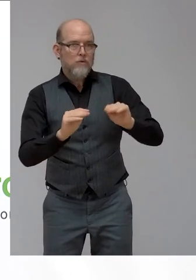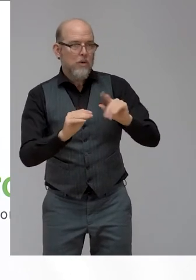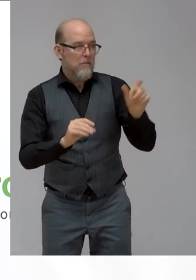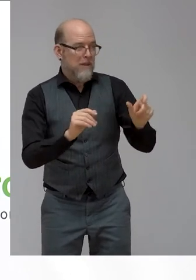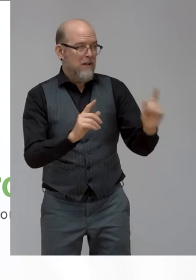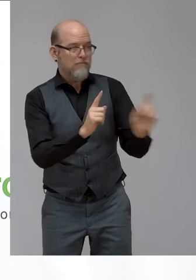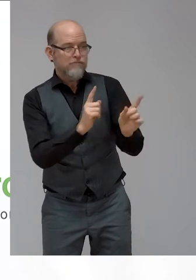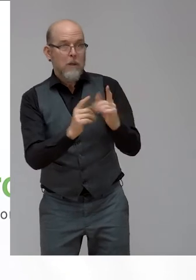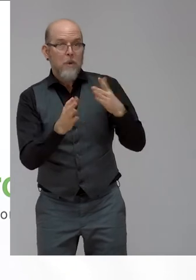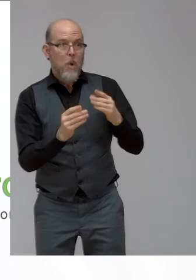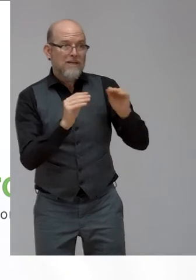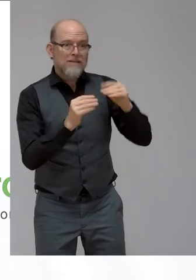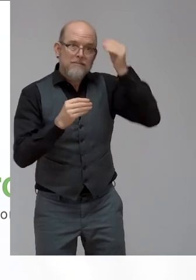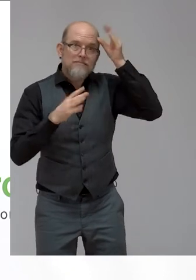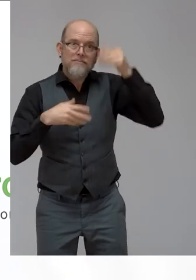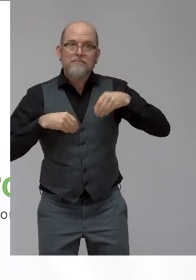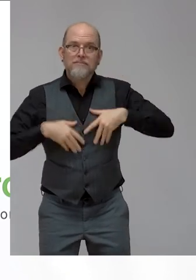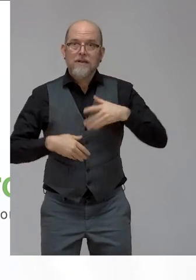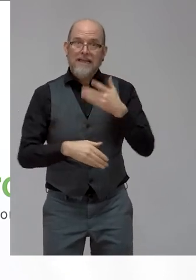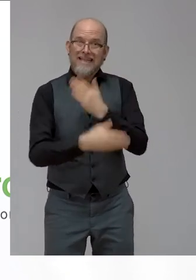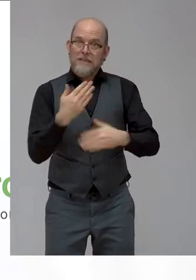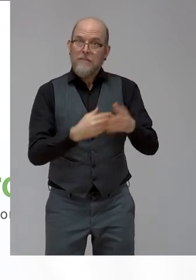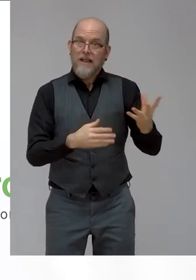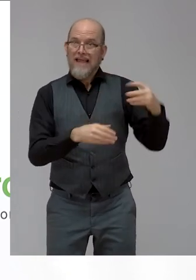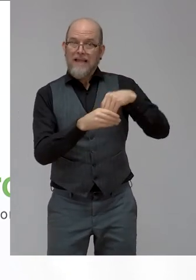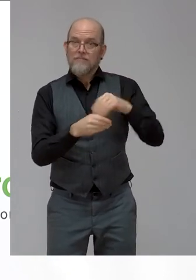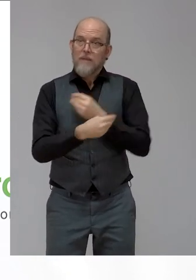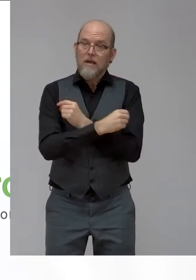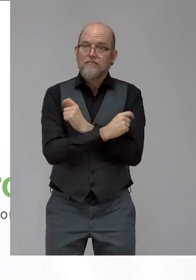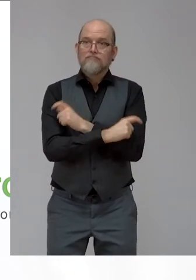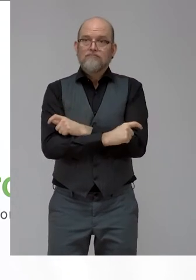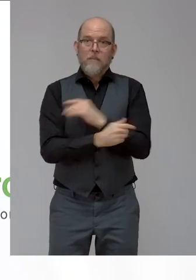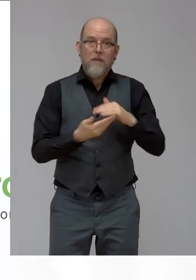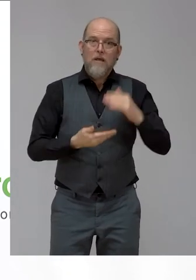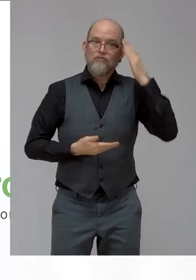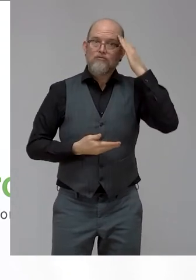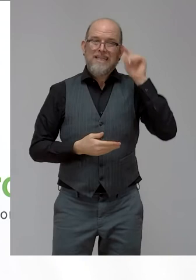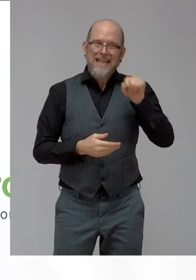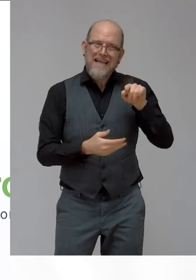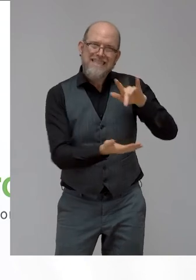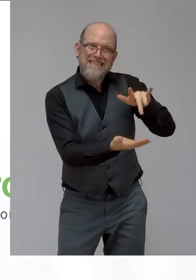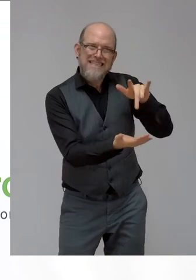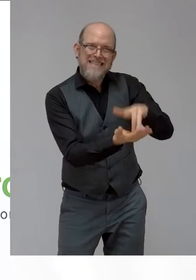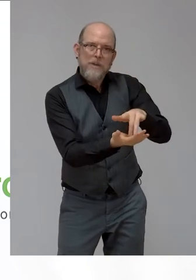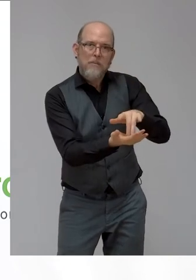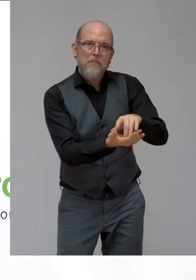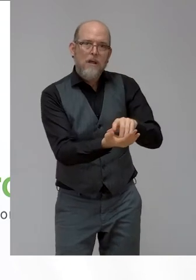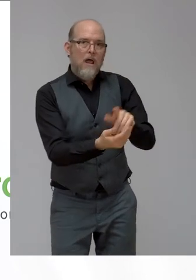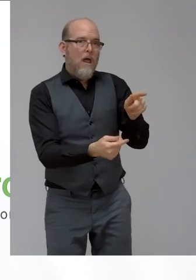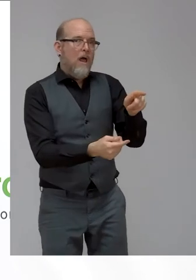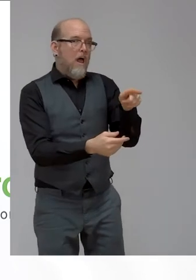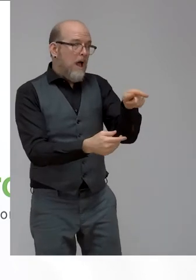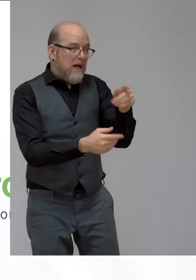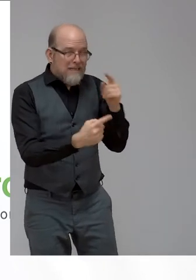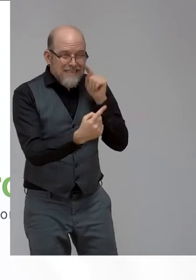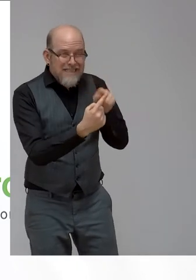want to do, and that's the great thing about the Zero Project, is bring down every single barrier and not create parallel systems. So you're